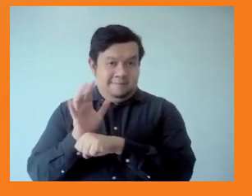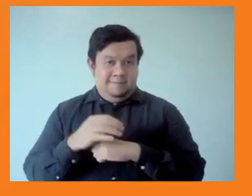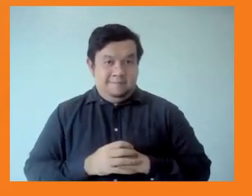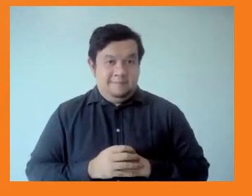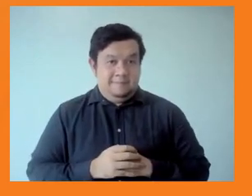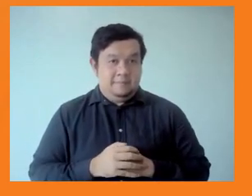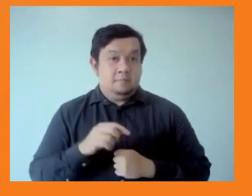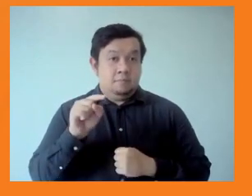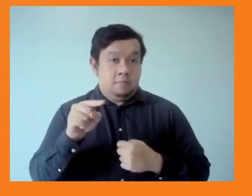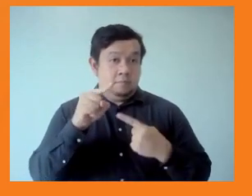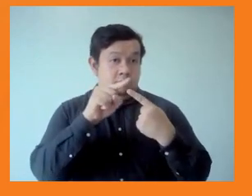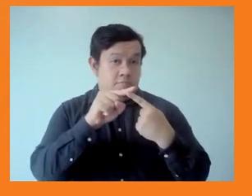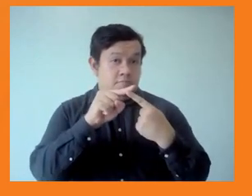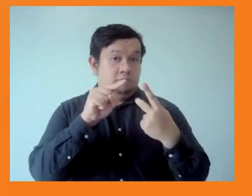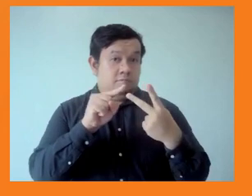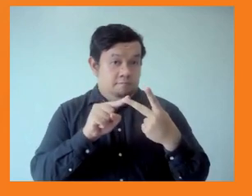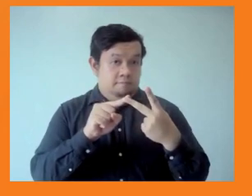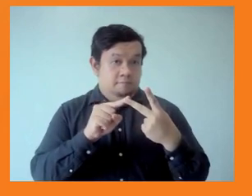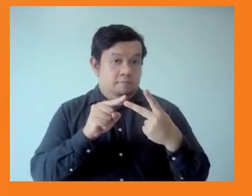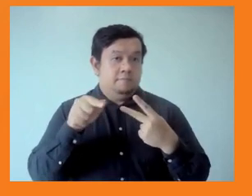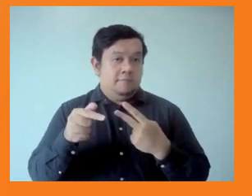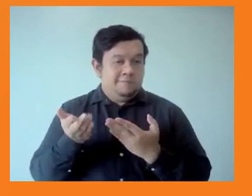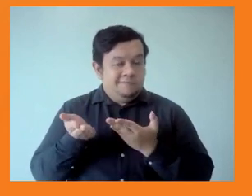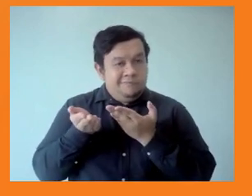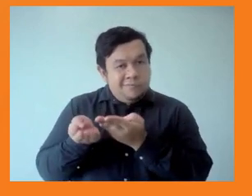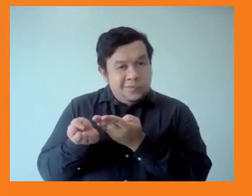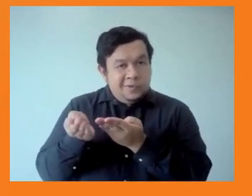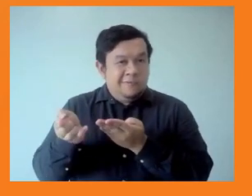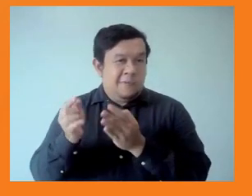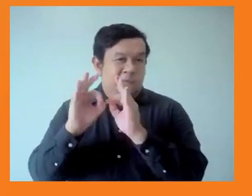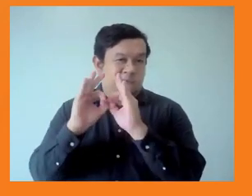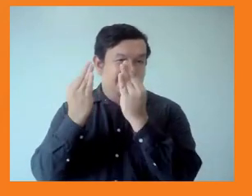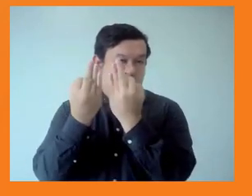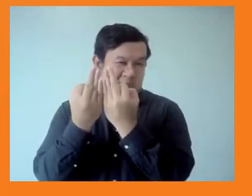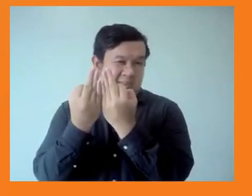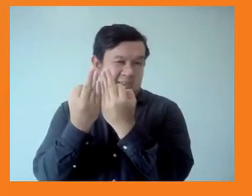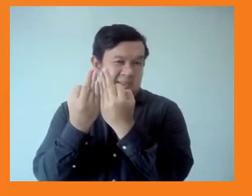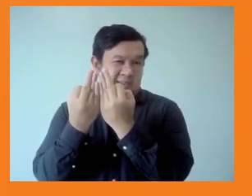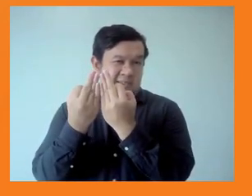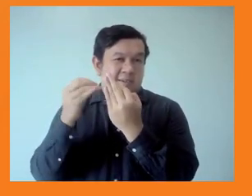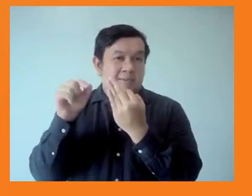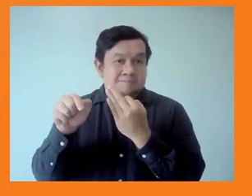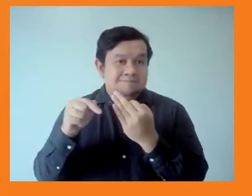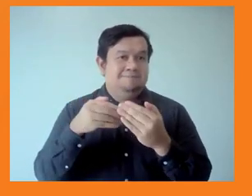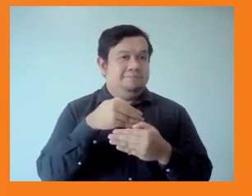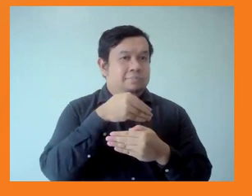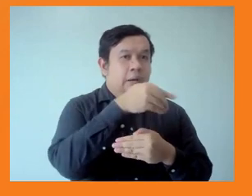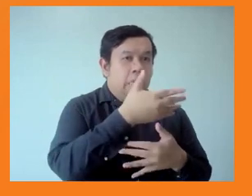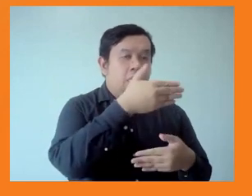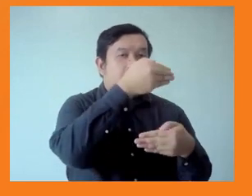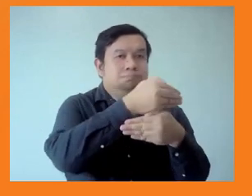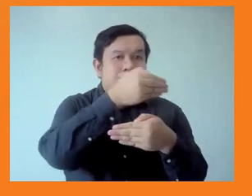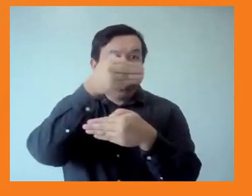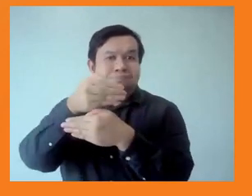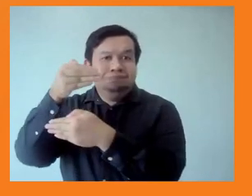communities with food when local markets were closed during the lockdown. We note that graduation type models have been implemented